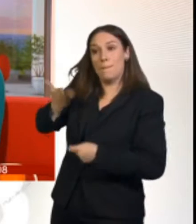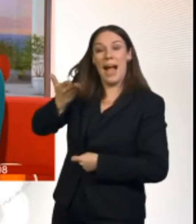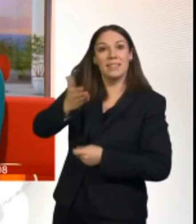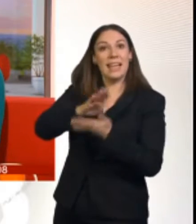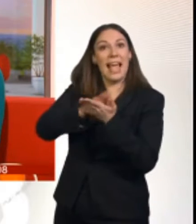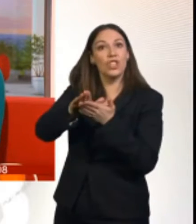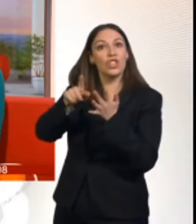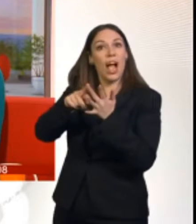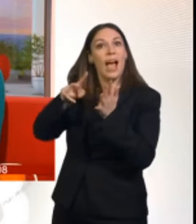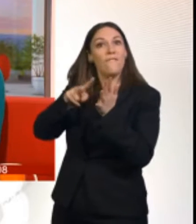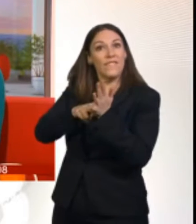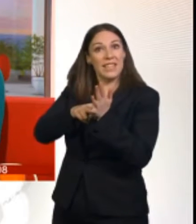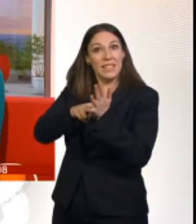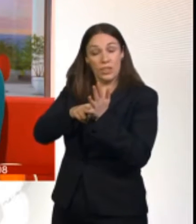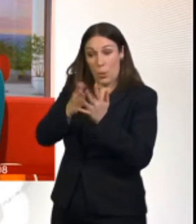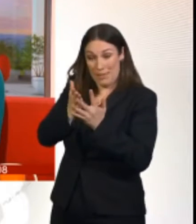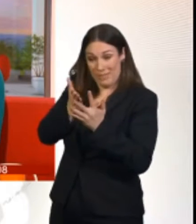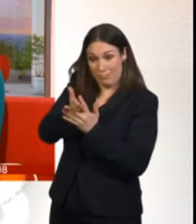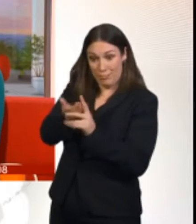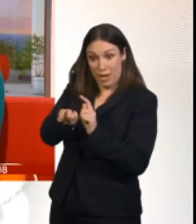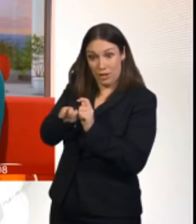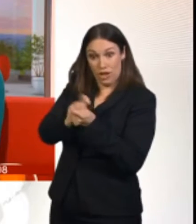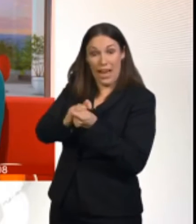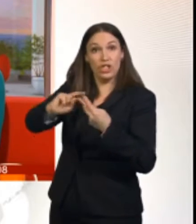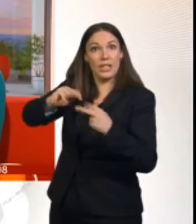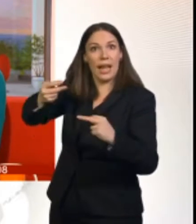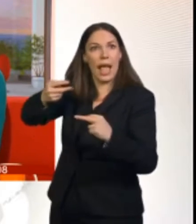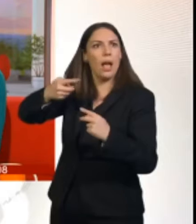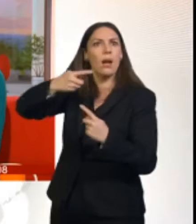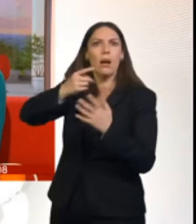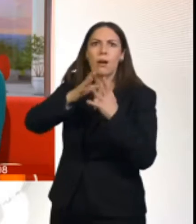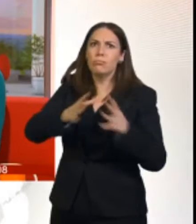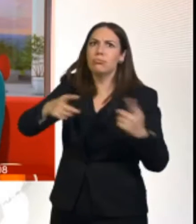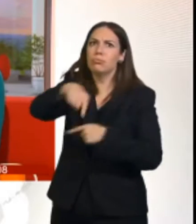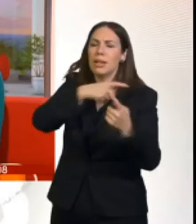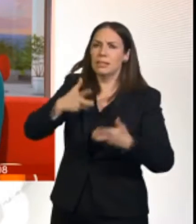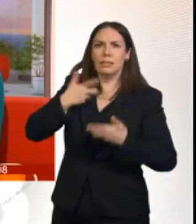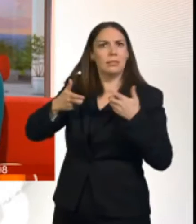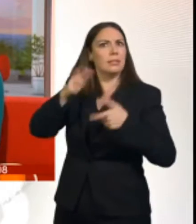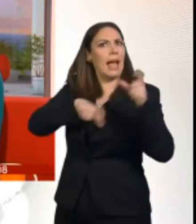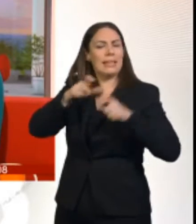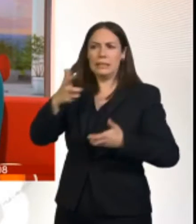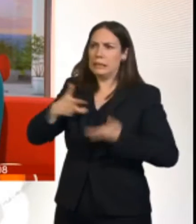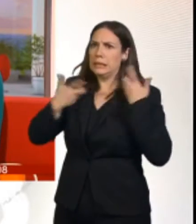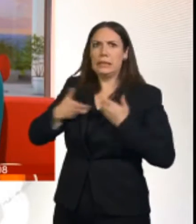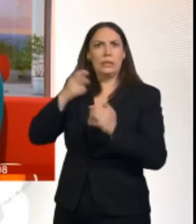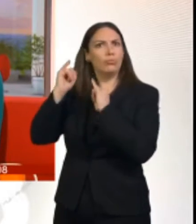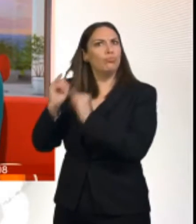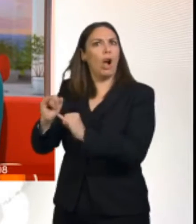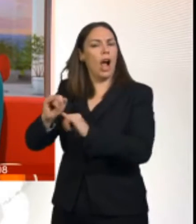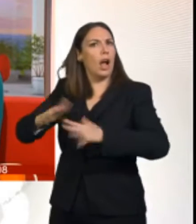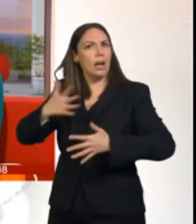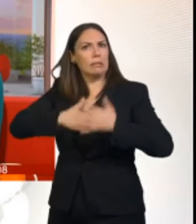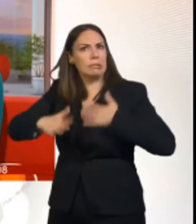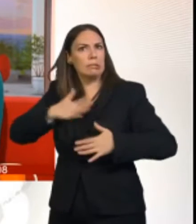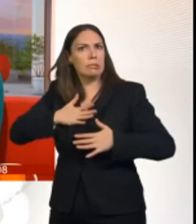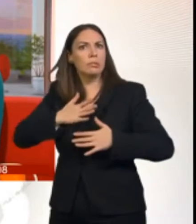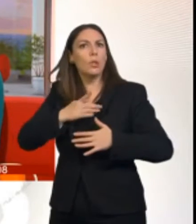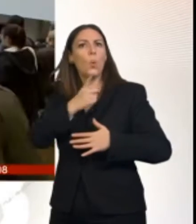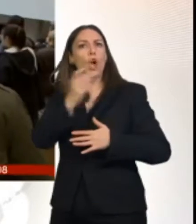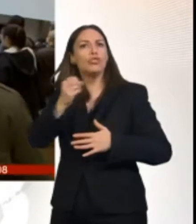them resist the HIV virus. been presenting findings to a conference in Hong Kong from where our China correspondent, Robin Brandt, sent this report.